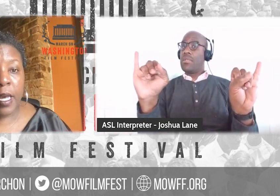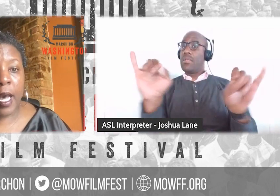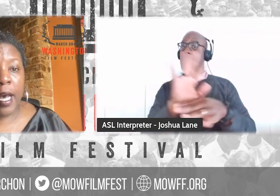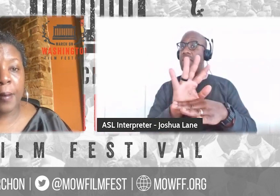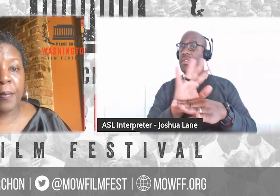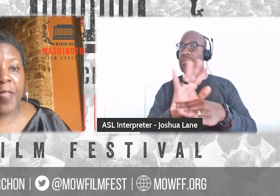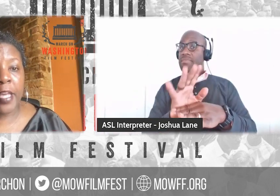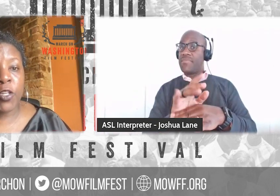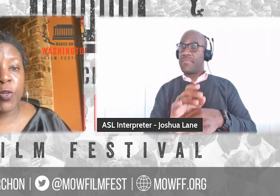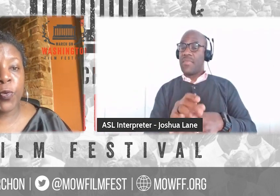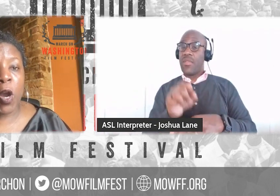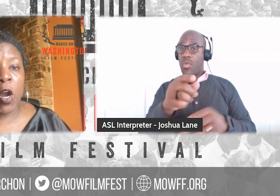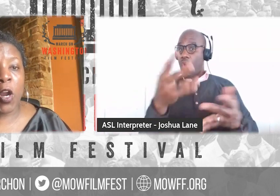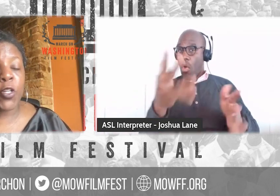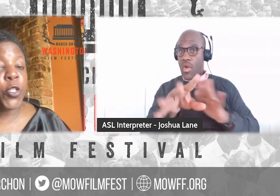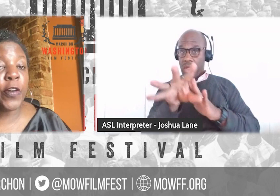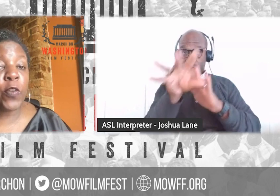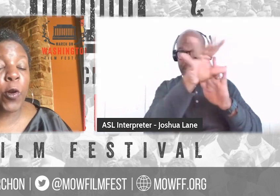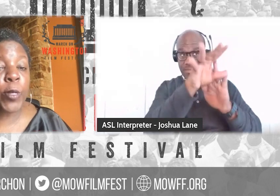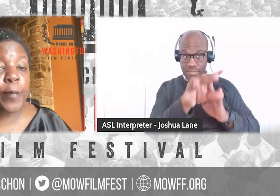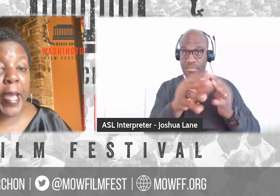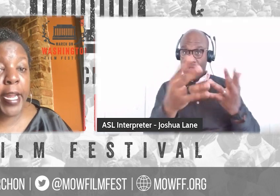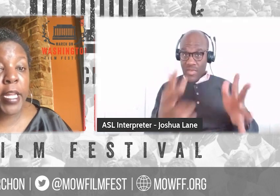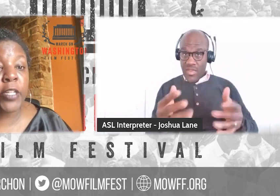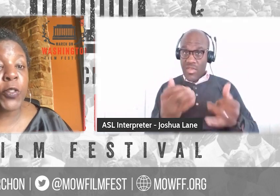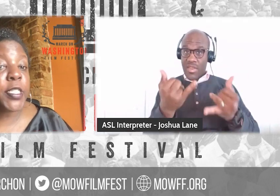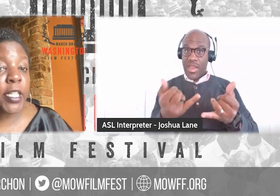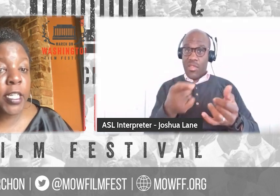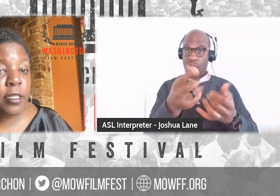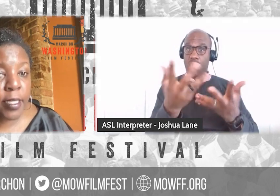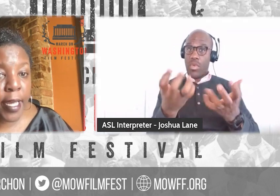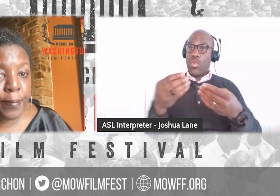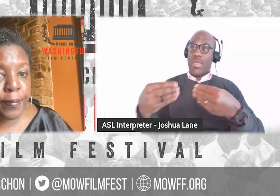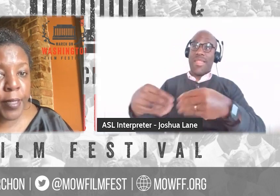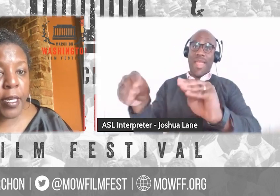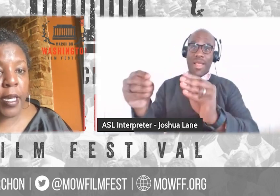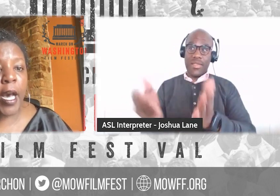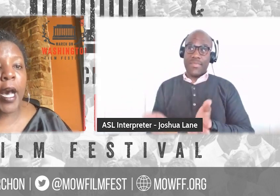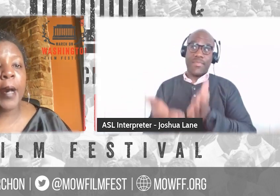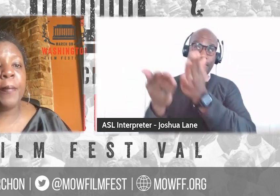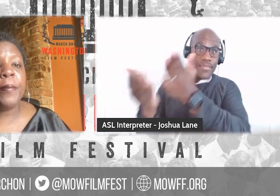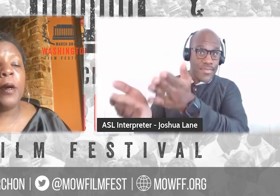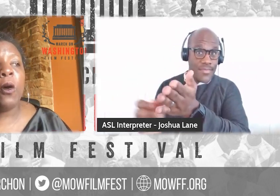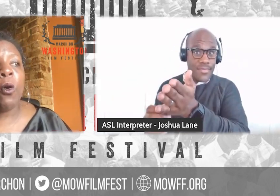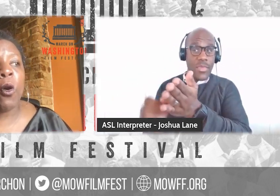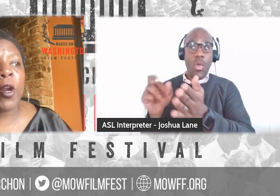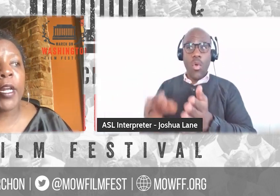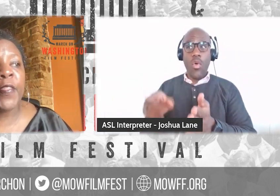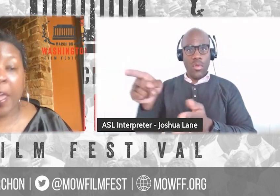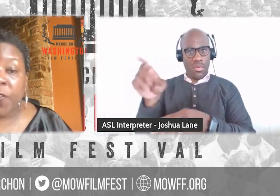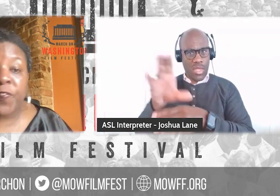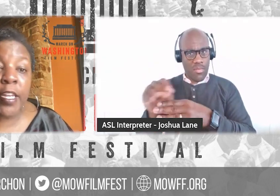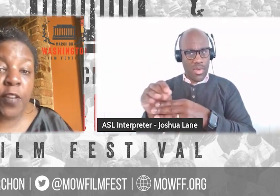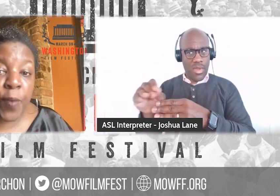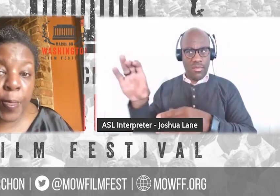that you are, you know, have already made and you're selling to them, or they are funding it from the